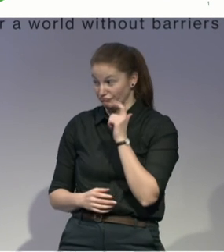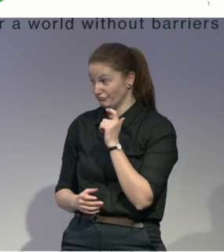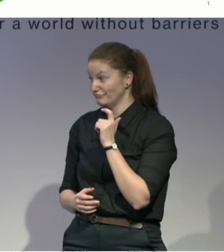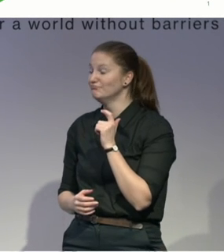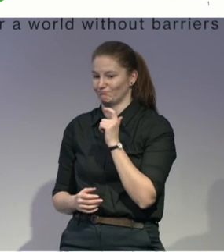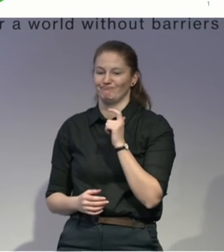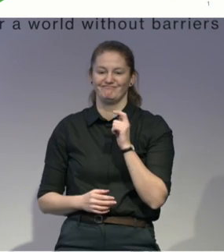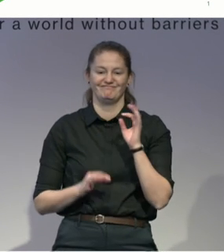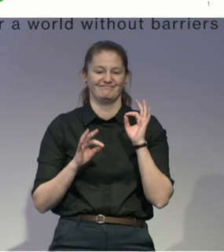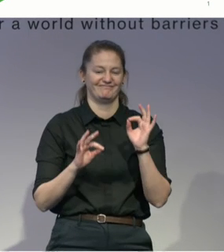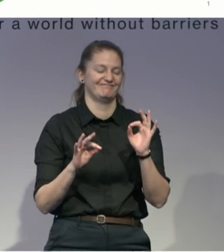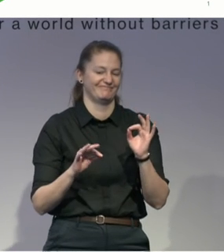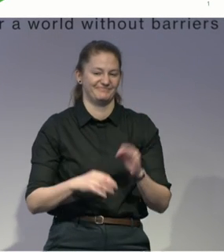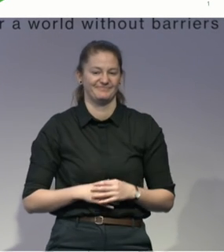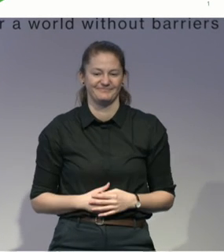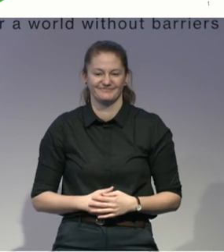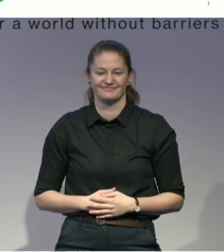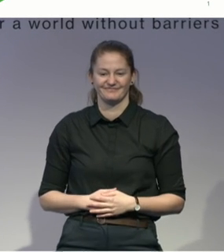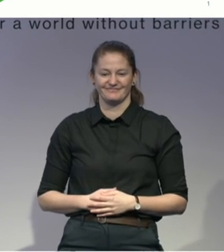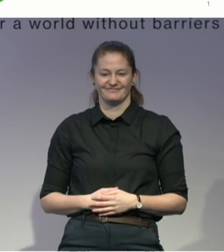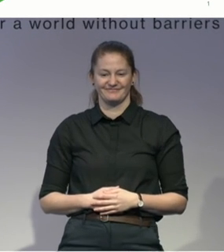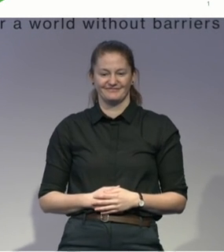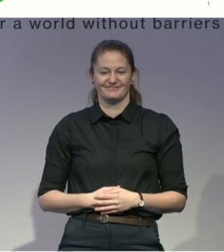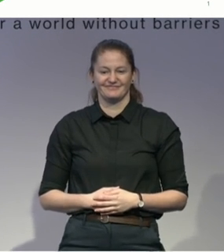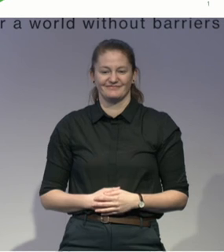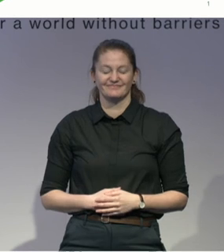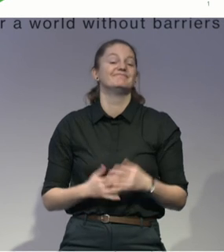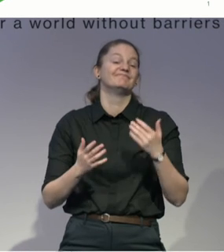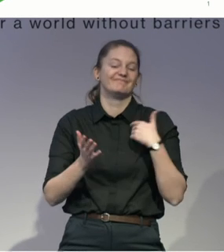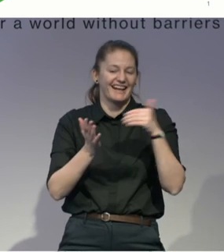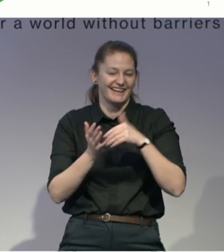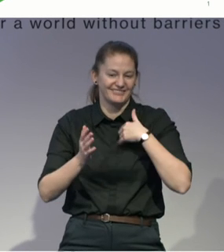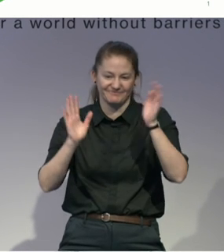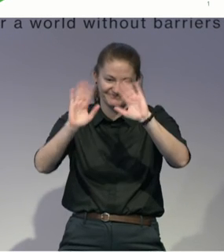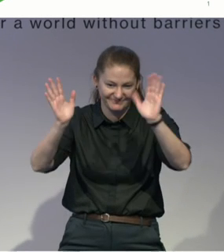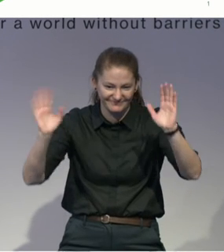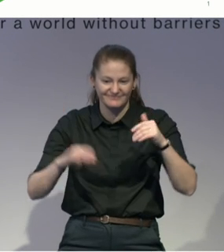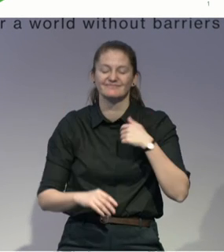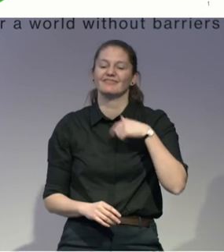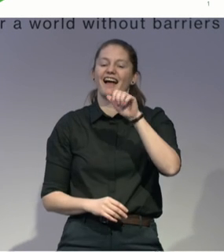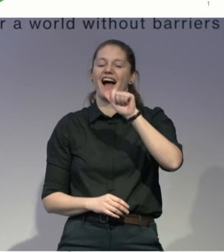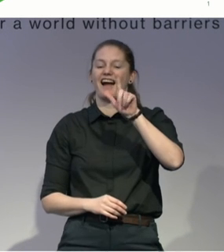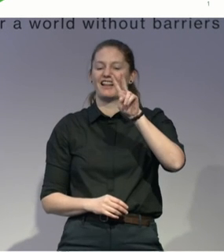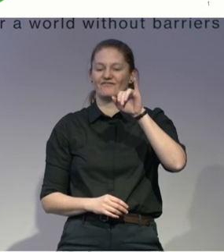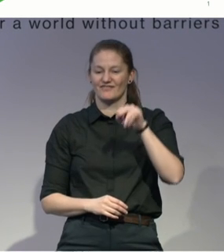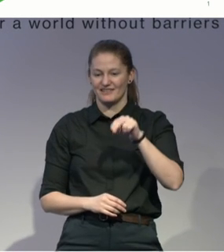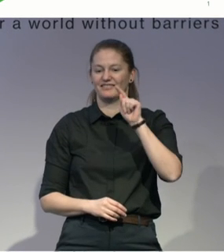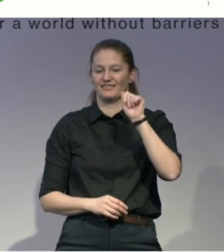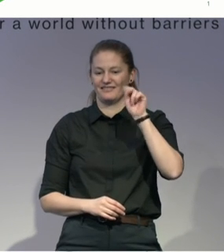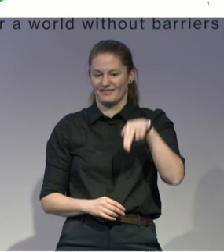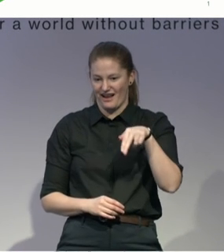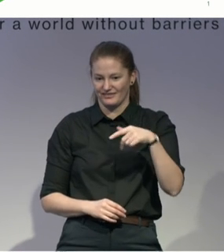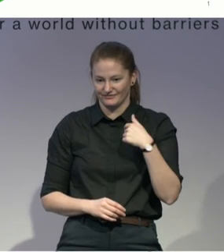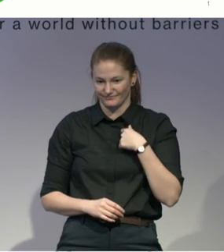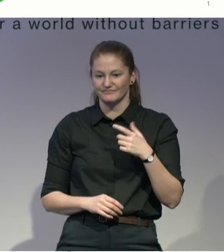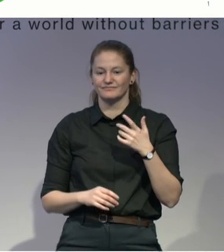Great. All right. Once again, good afternoon, everyone. My name's Alvin. I'm from SG and ABA. So I'm here today to share with you the work